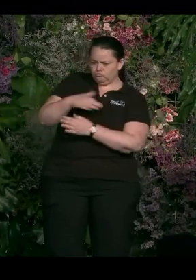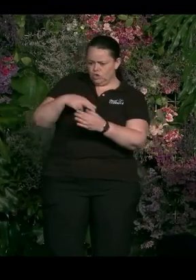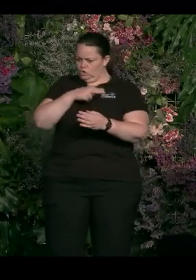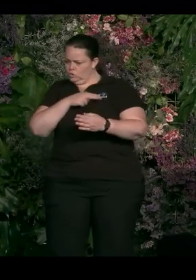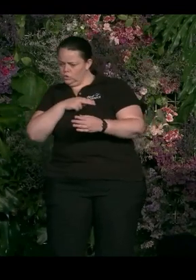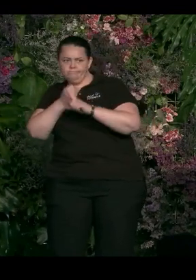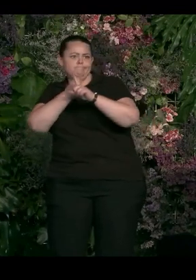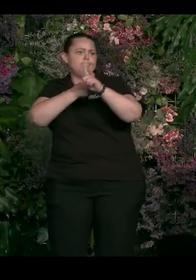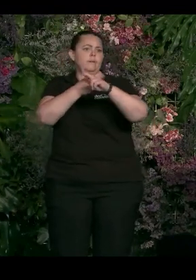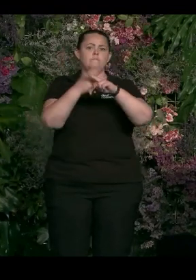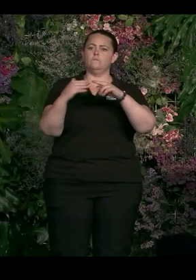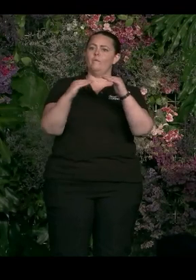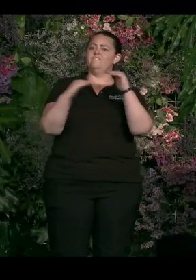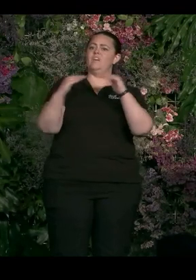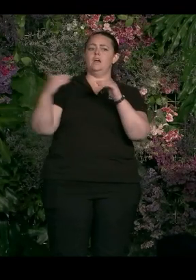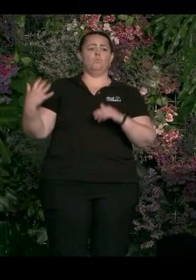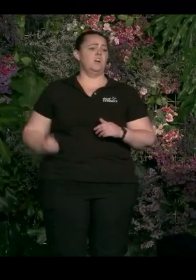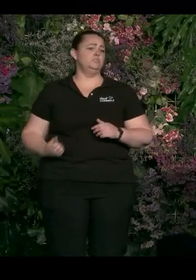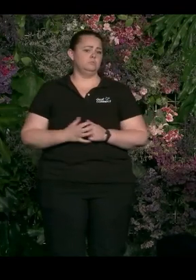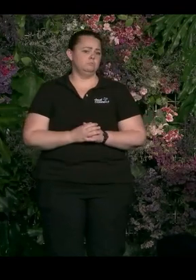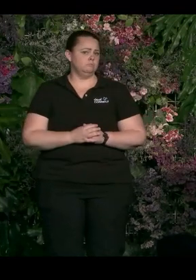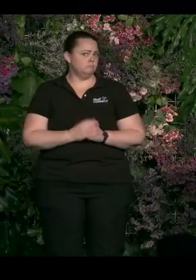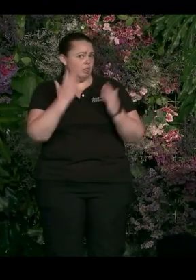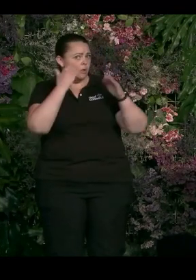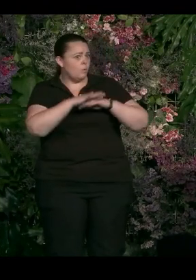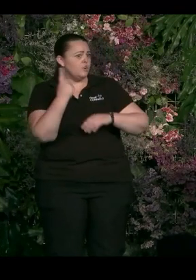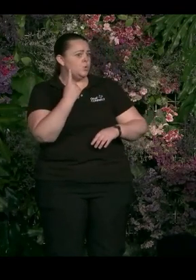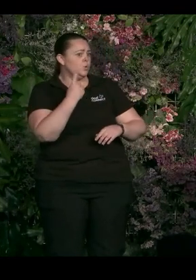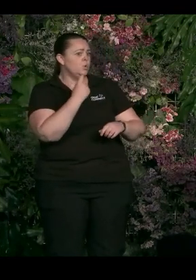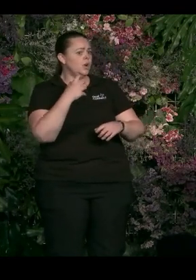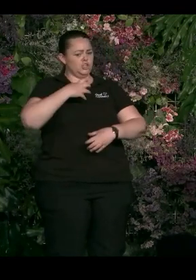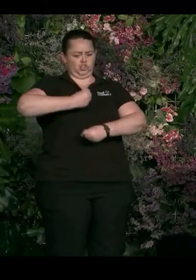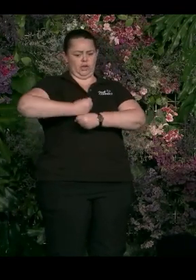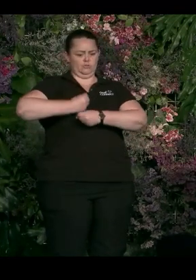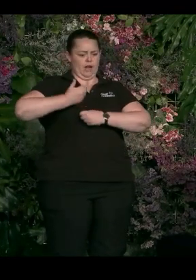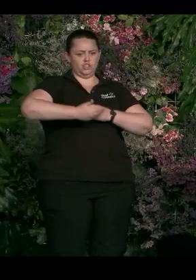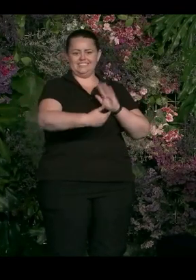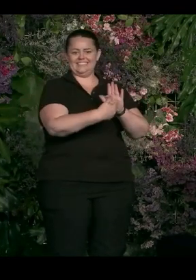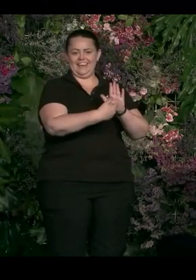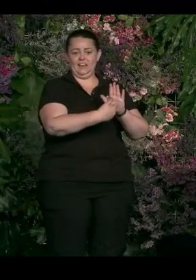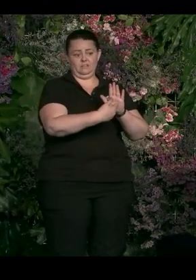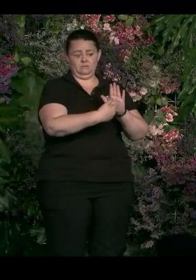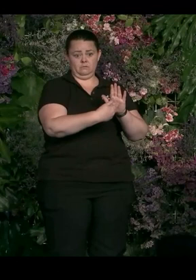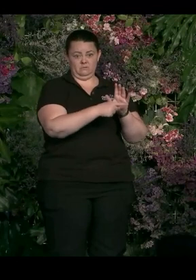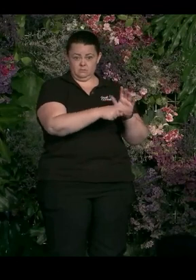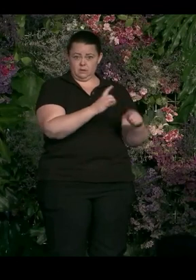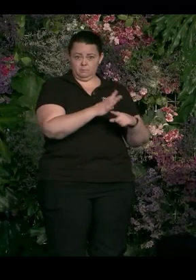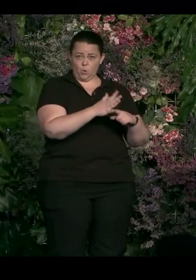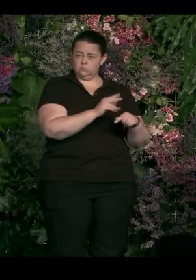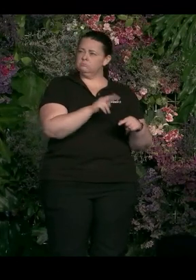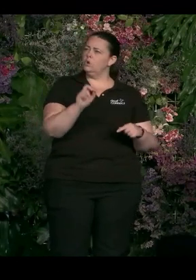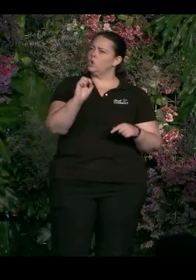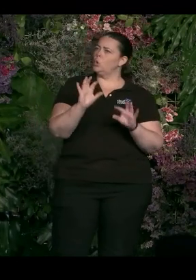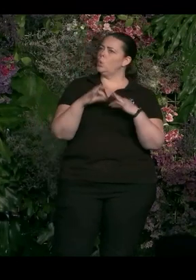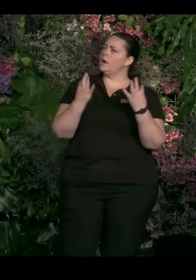leaders expect of companies. Right? If you think of Gen Z, they literally want to know what a company does for their environment and their social responsibility before they join a